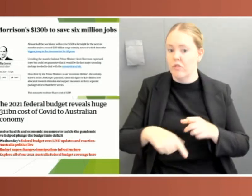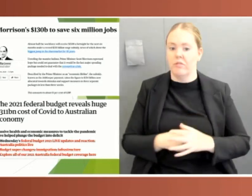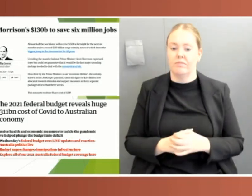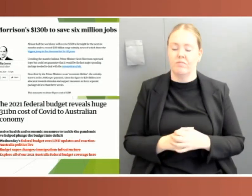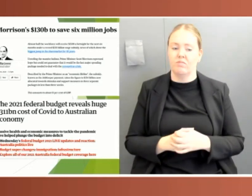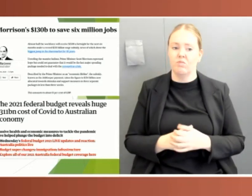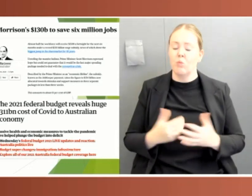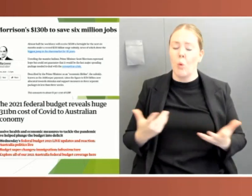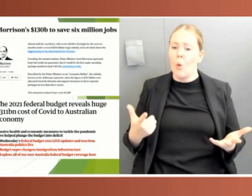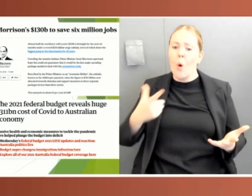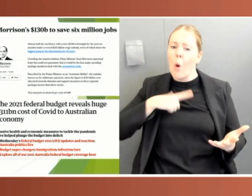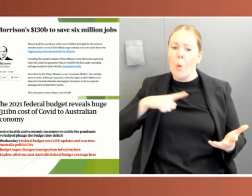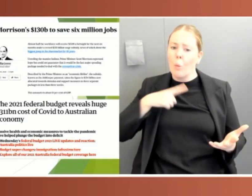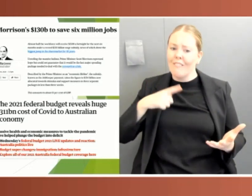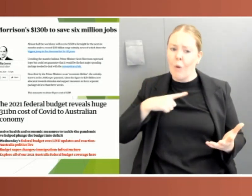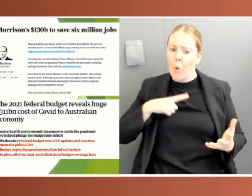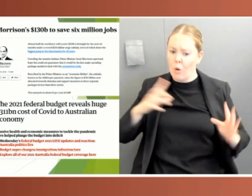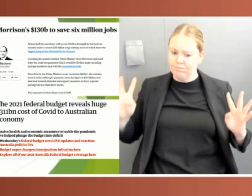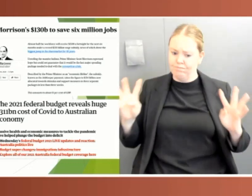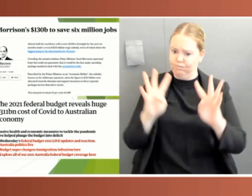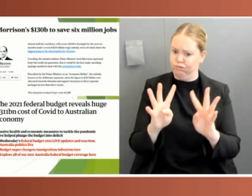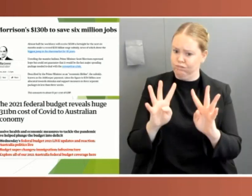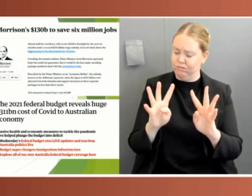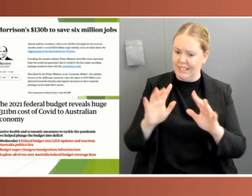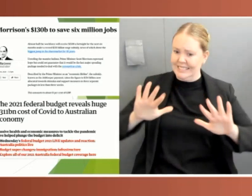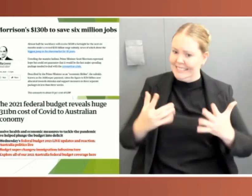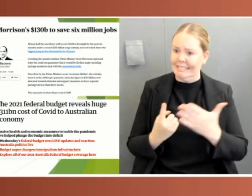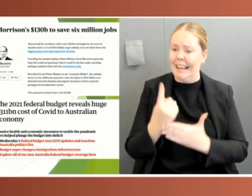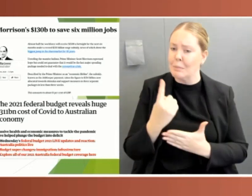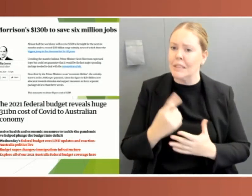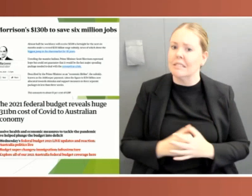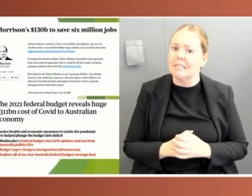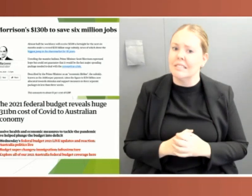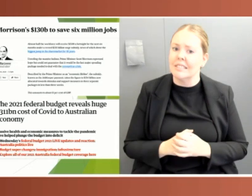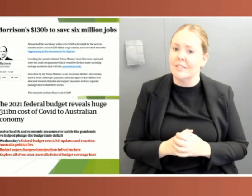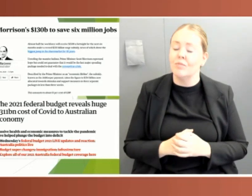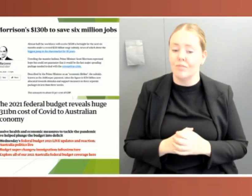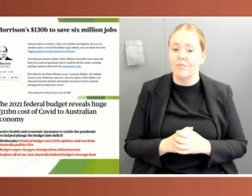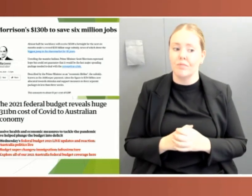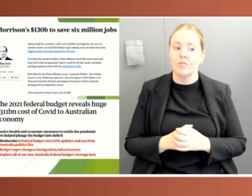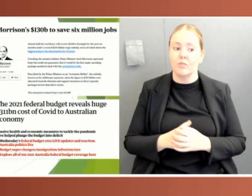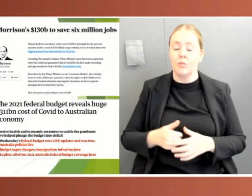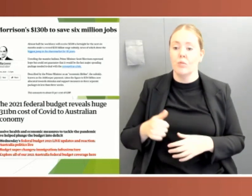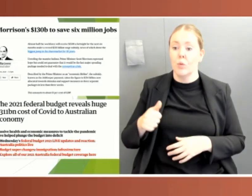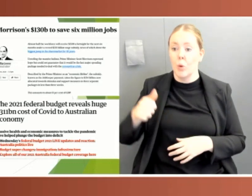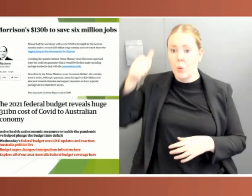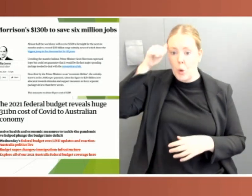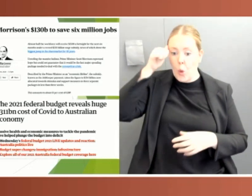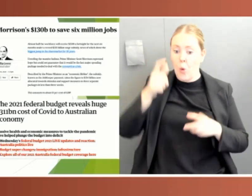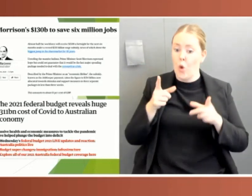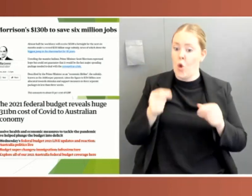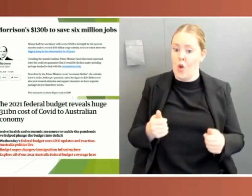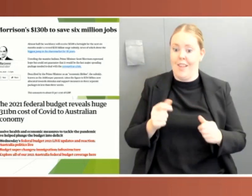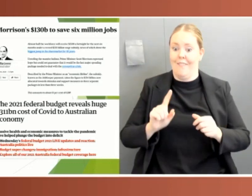country fail to meet regularly? Clearly, uncertainty was a defining characteristic of the early days of the pandemic. It's not surprising that in March 2020,